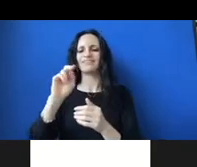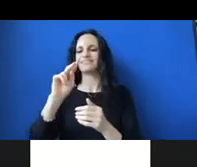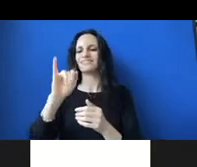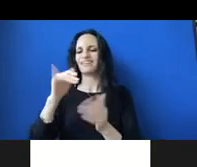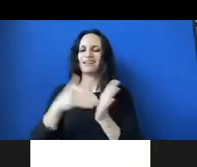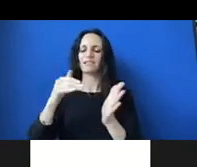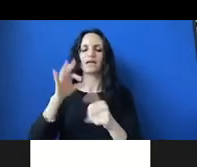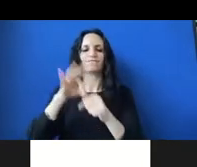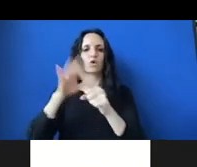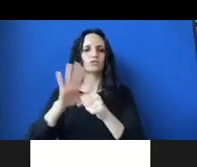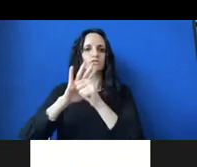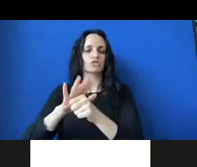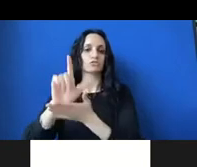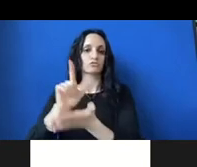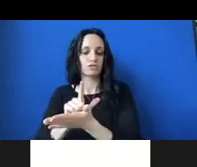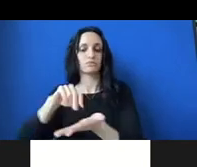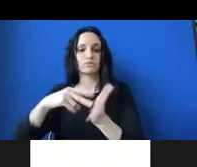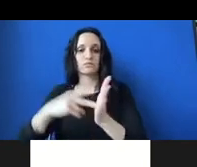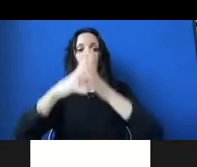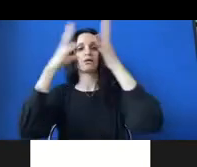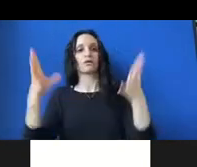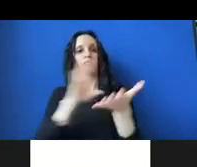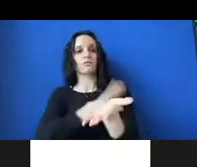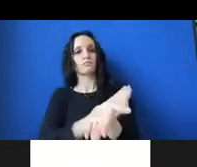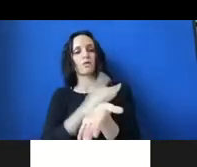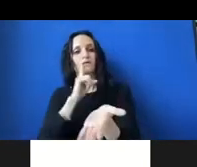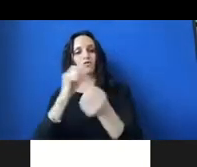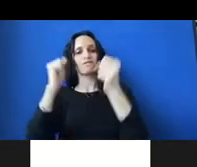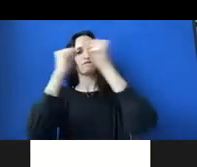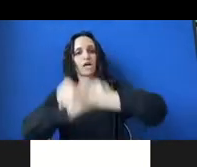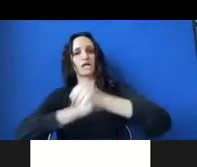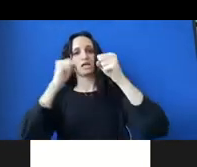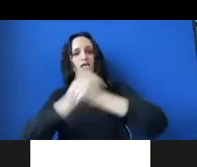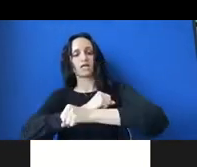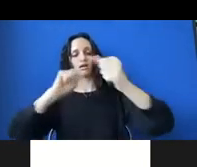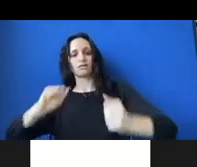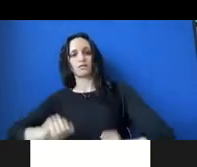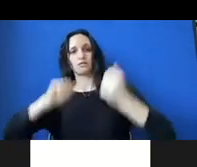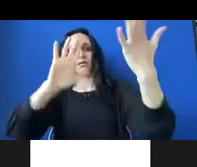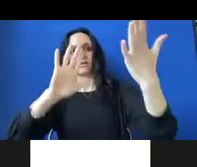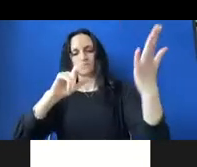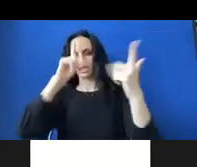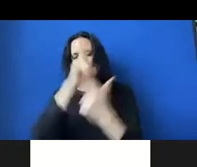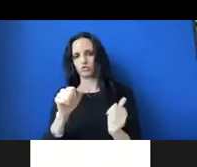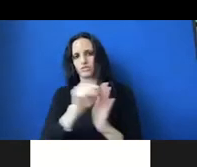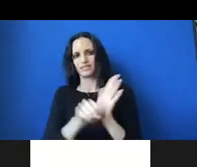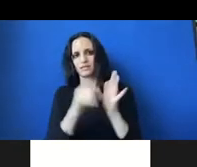But that means that a lot of the power for fighting this monster is up to the states. So